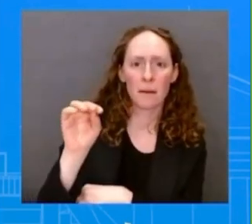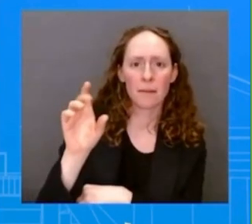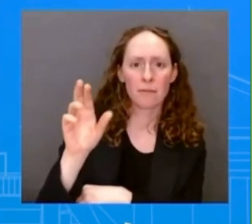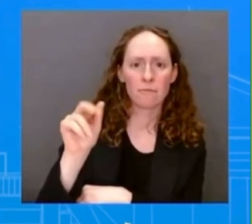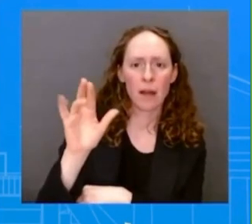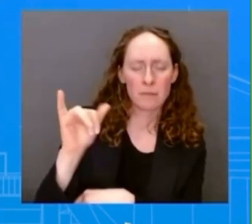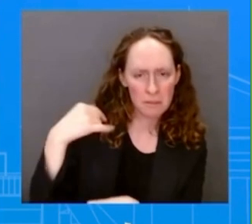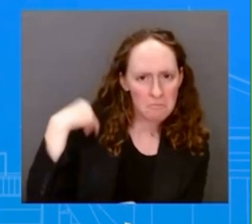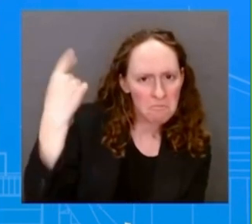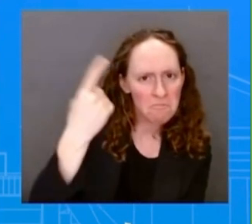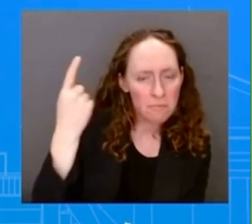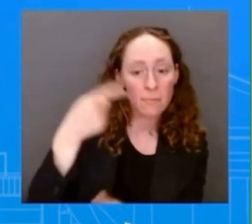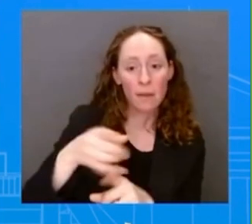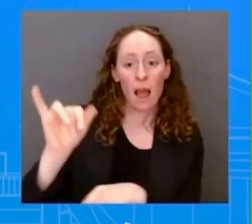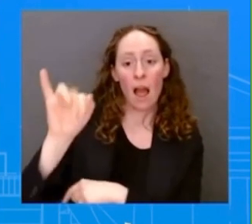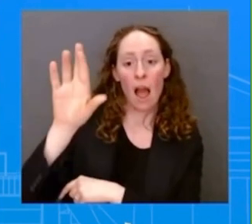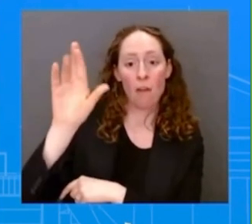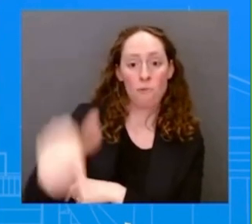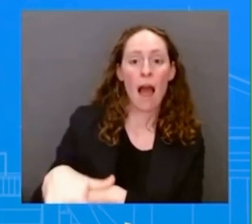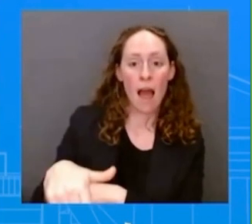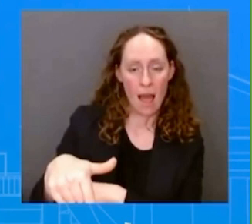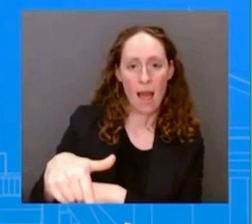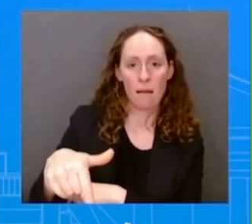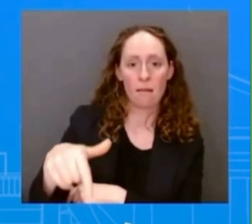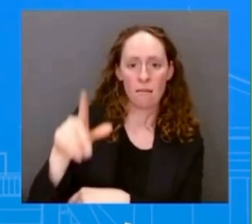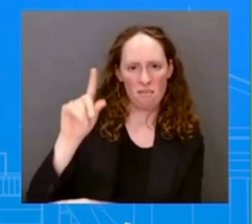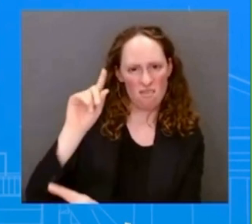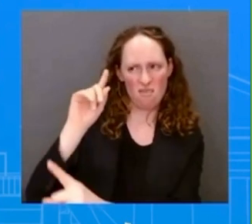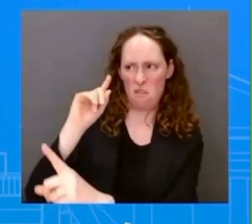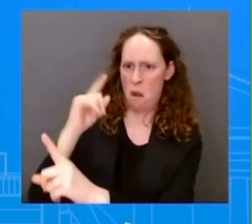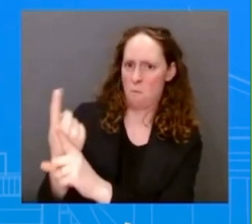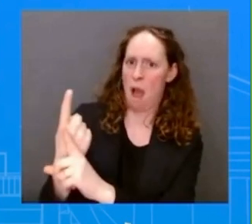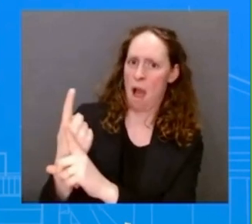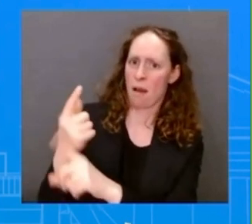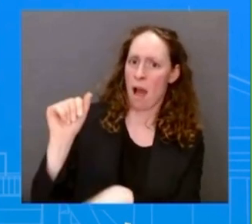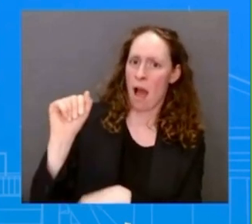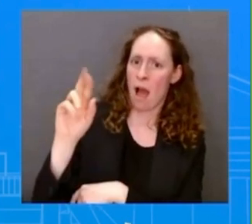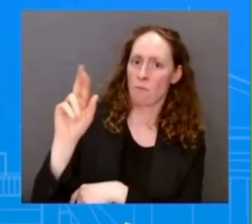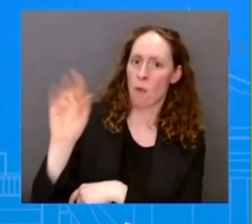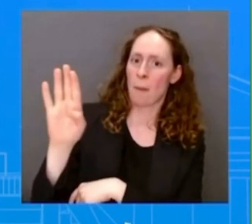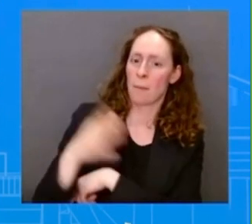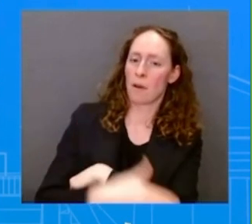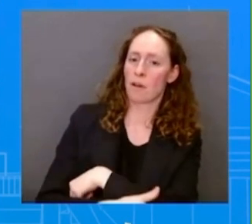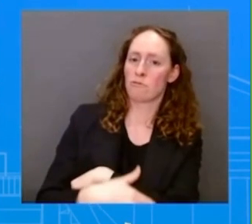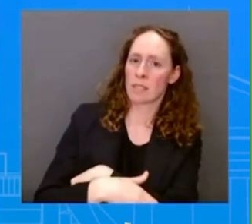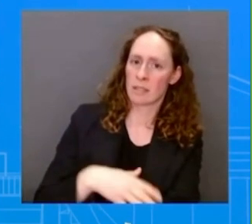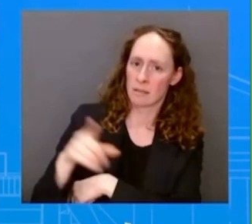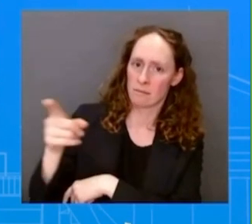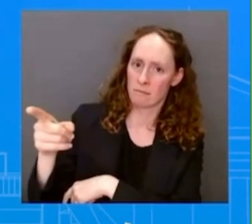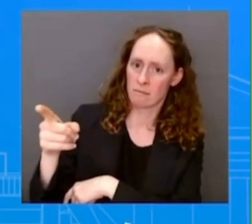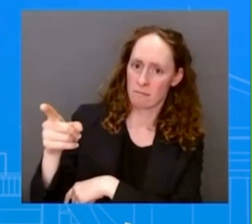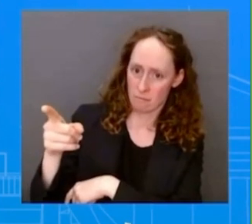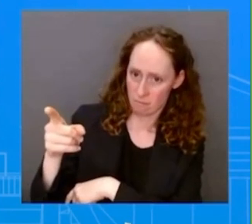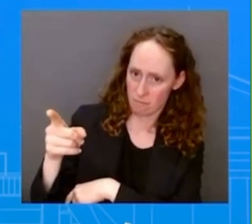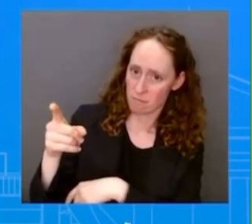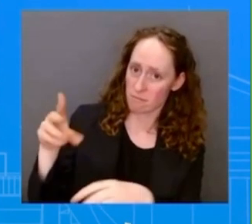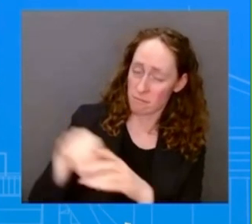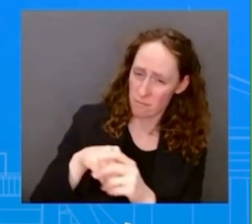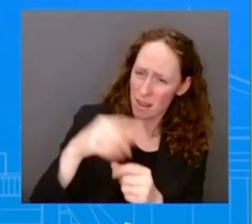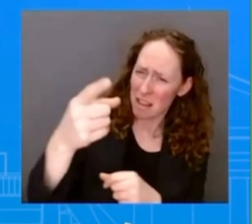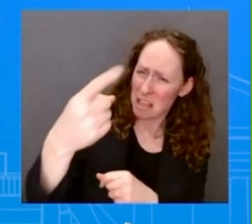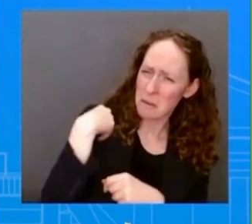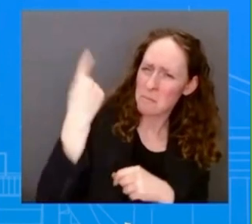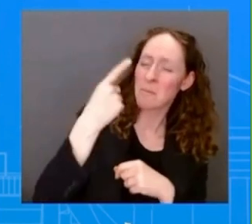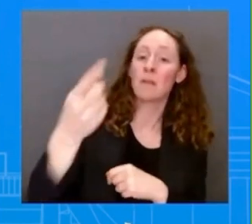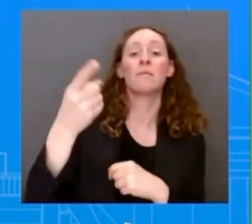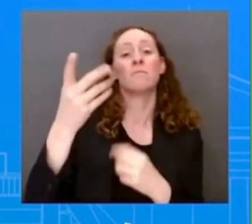you encourage, how does the White House encourage other Arab countries to be more transparent and more adhere to democratic values? One more